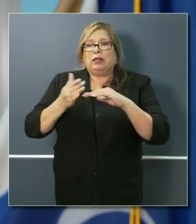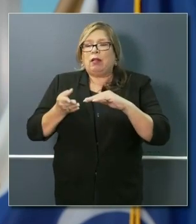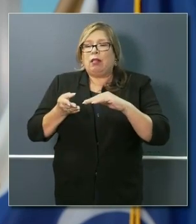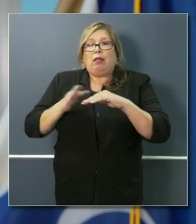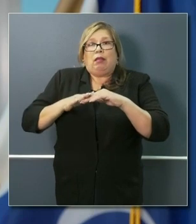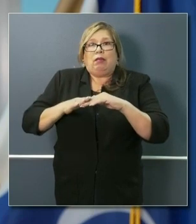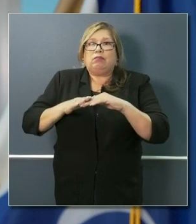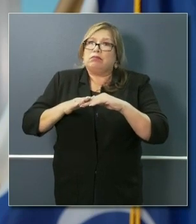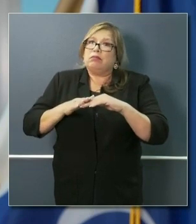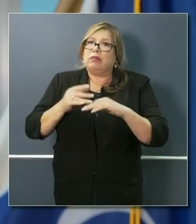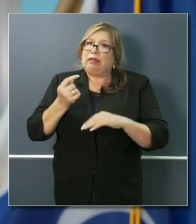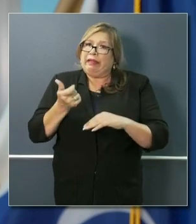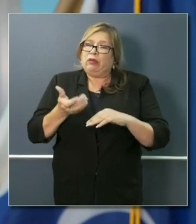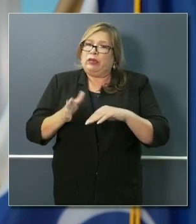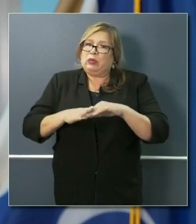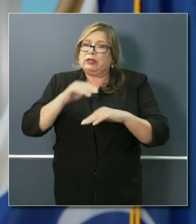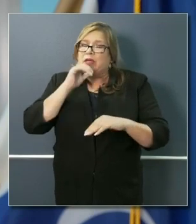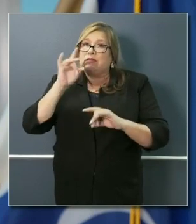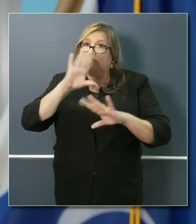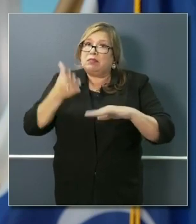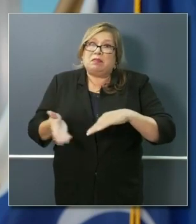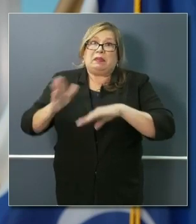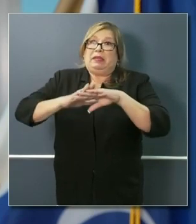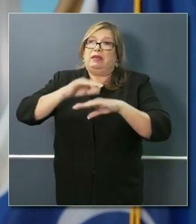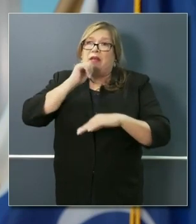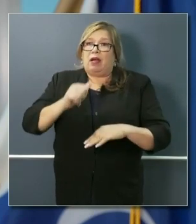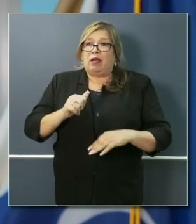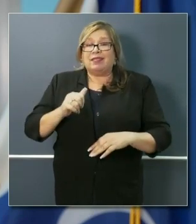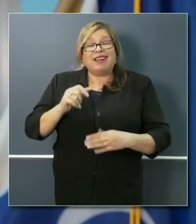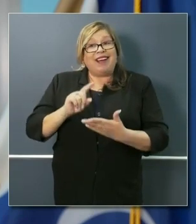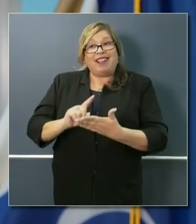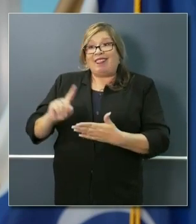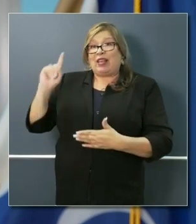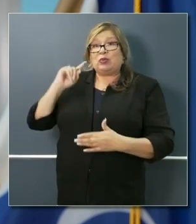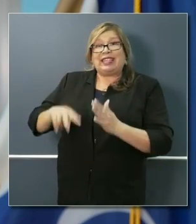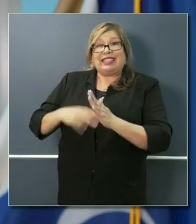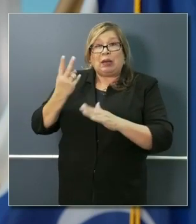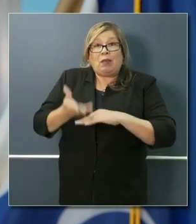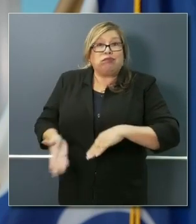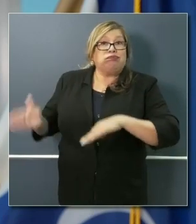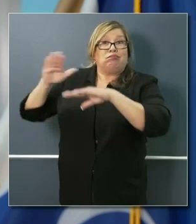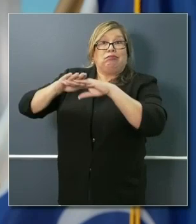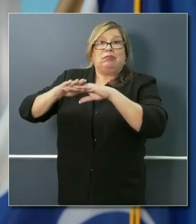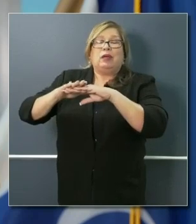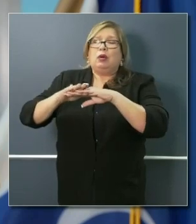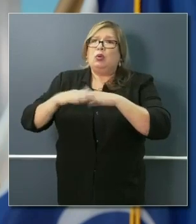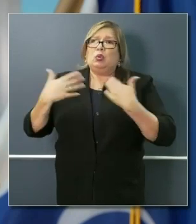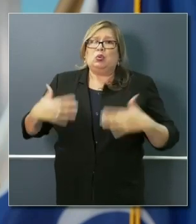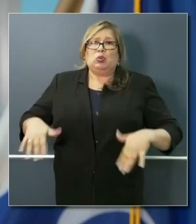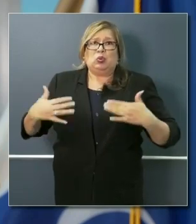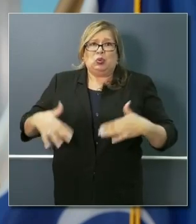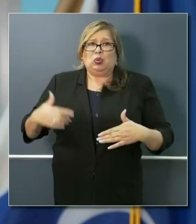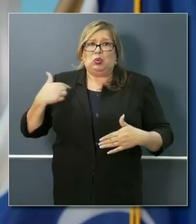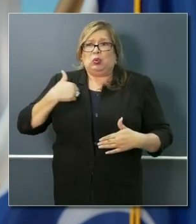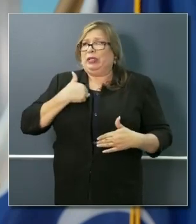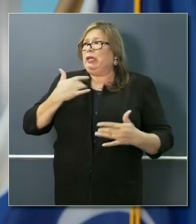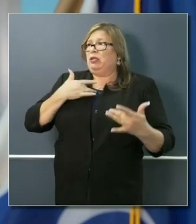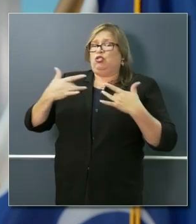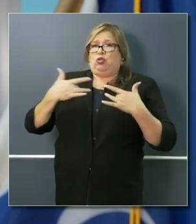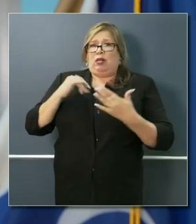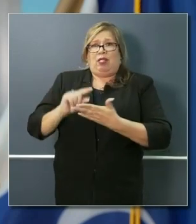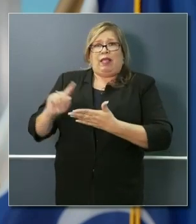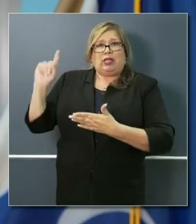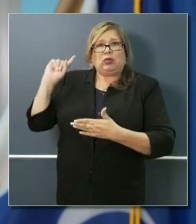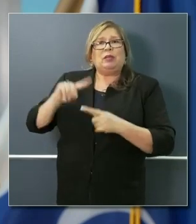remember, a week or so ago, we saw almost a doubling overnight. That created, obviously, pause and some concerns.